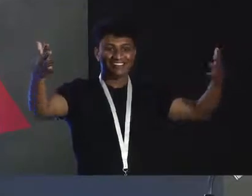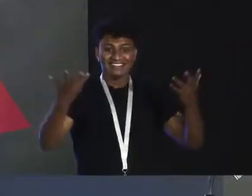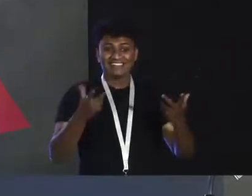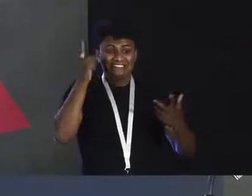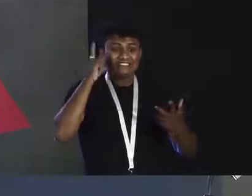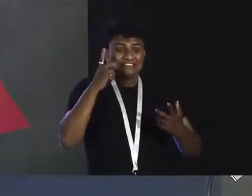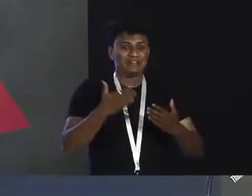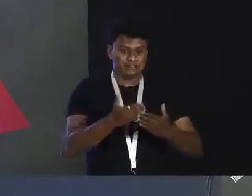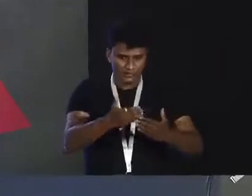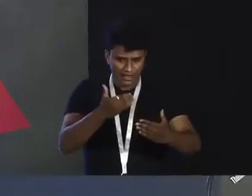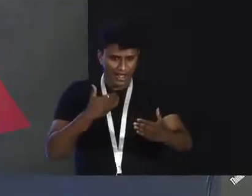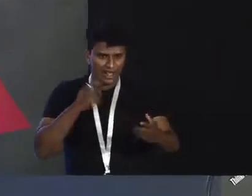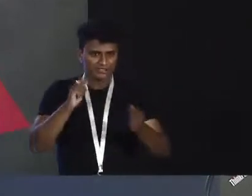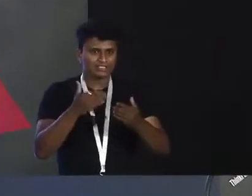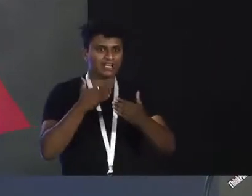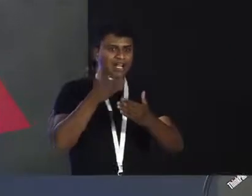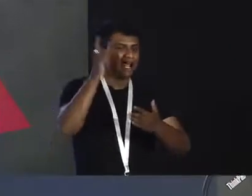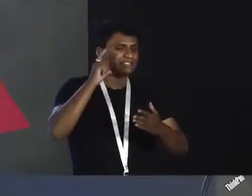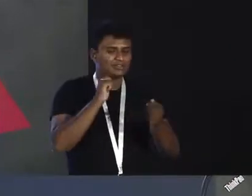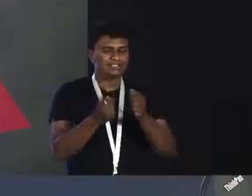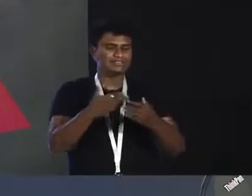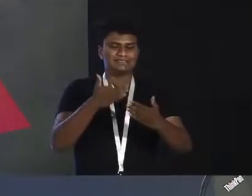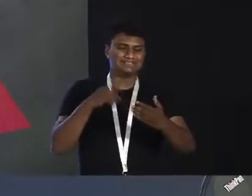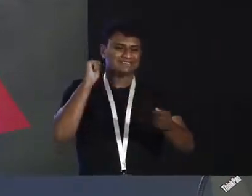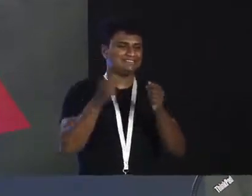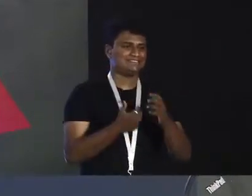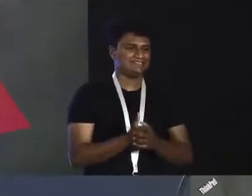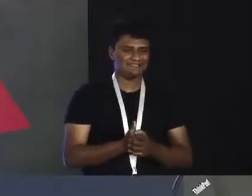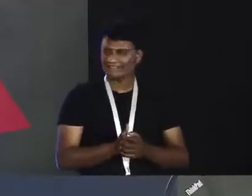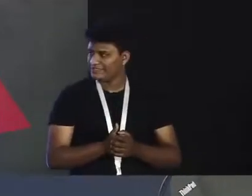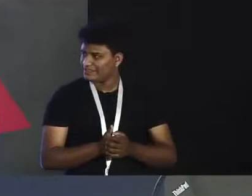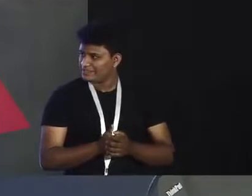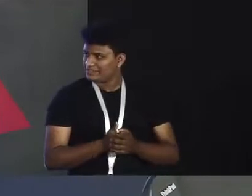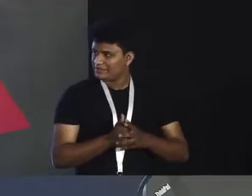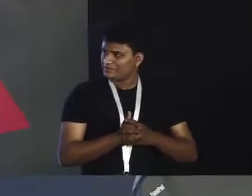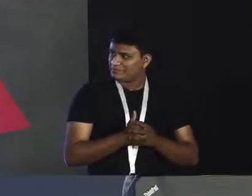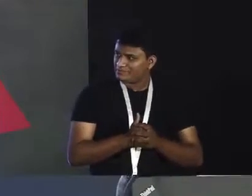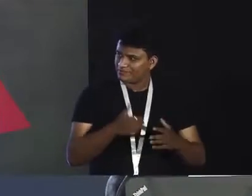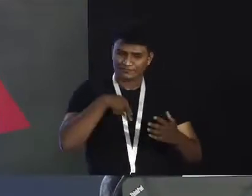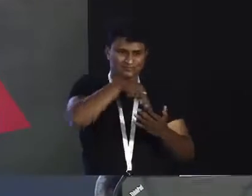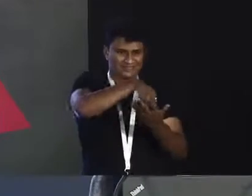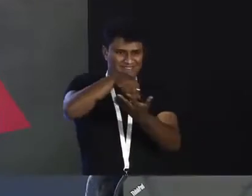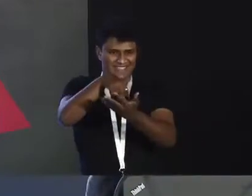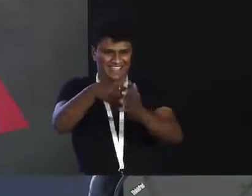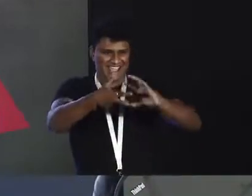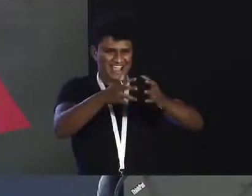And I move forward slowly to establish perspective.